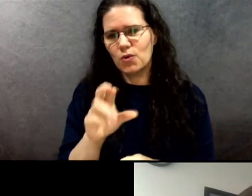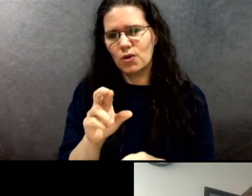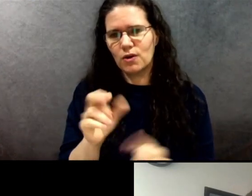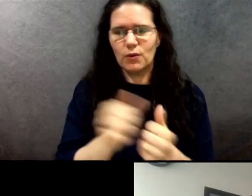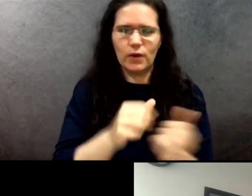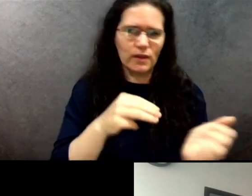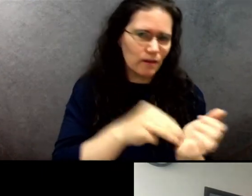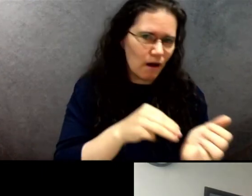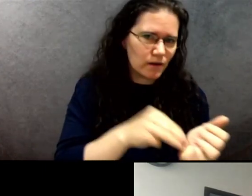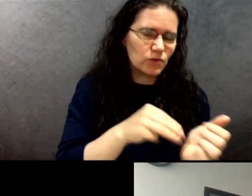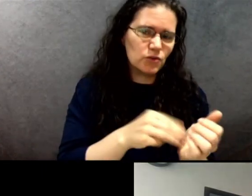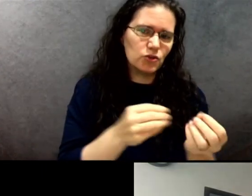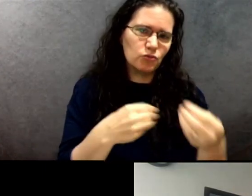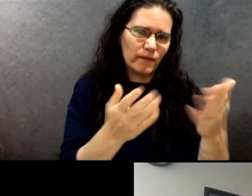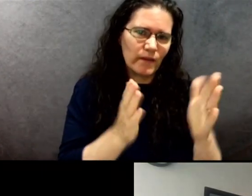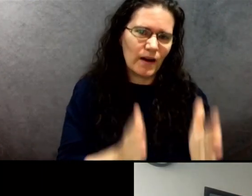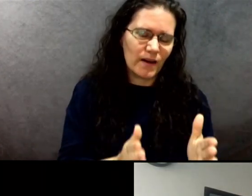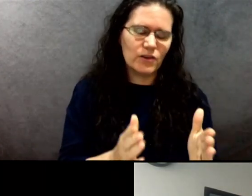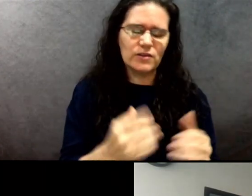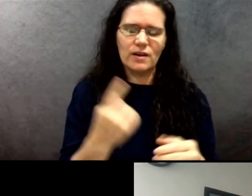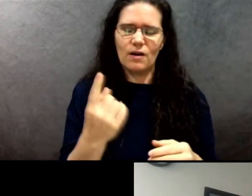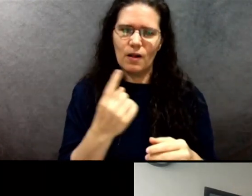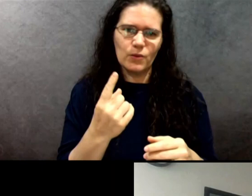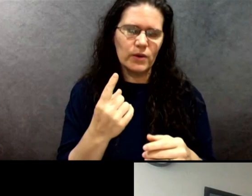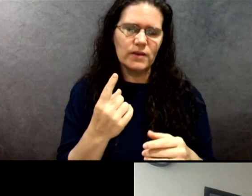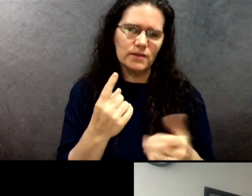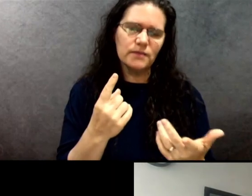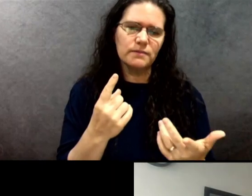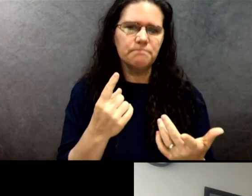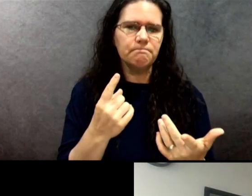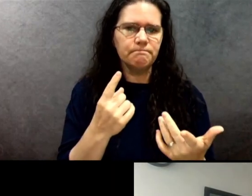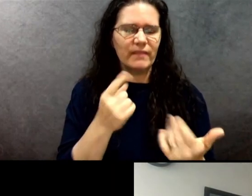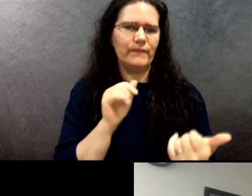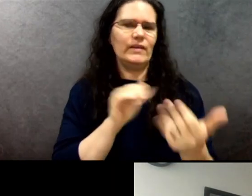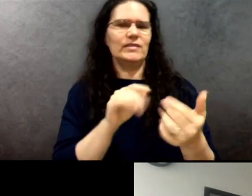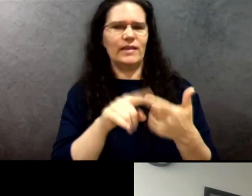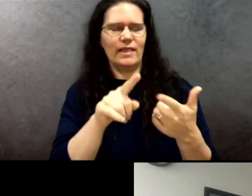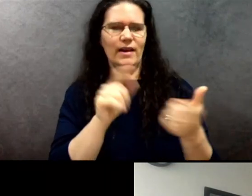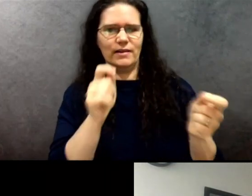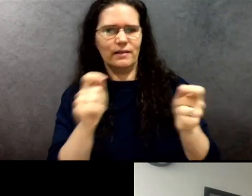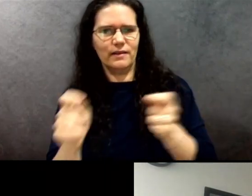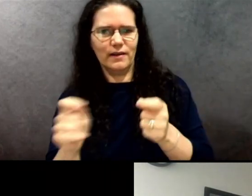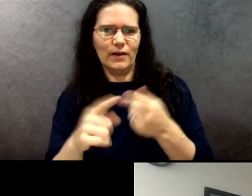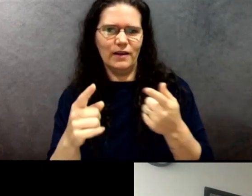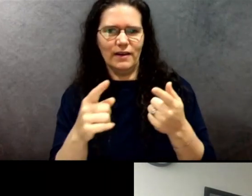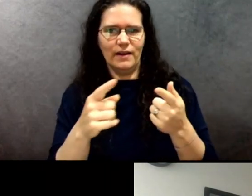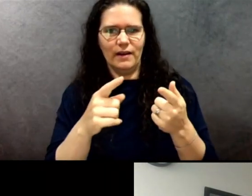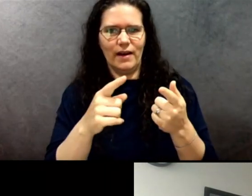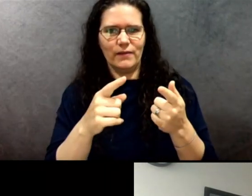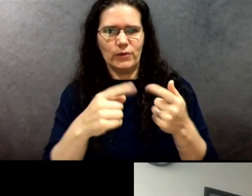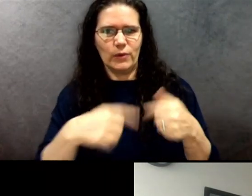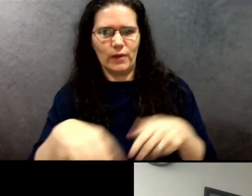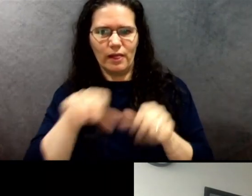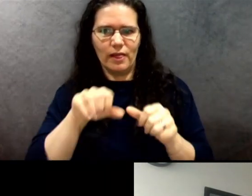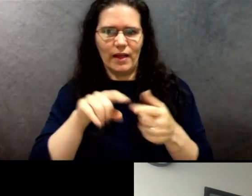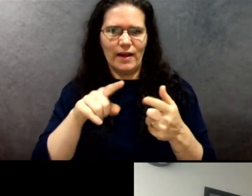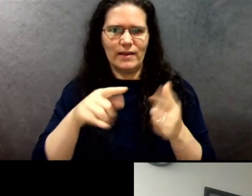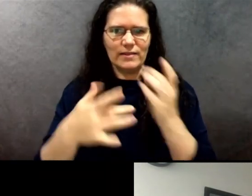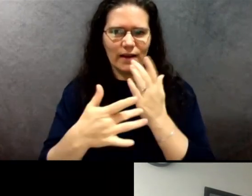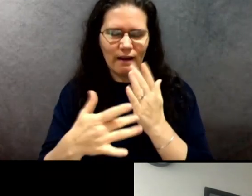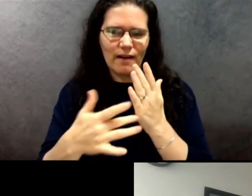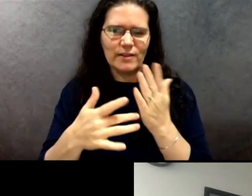doctors and providers, and we're always dealing with this shift in technology, the shift to technology, so I want to apologize on that.